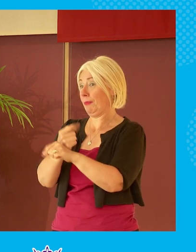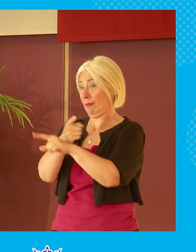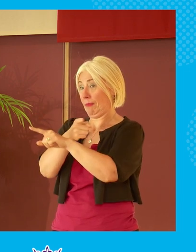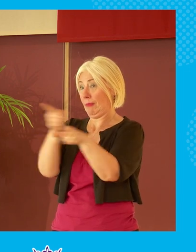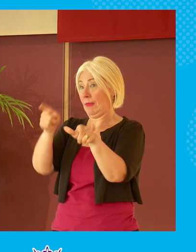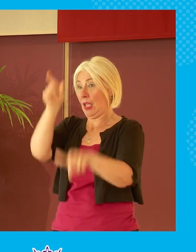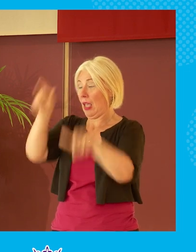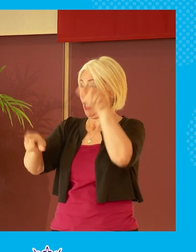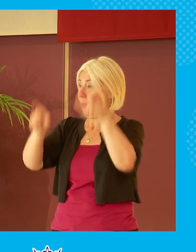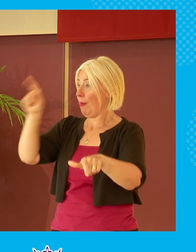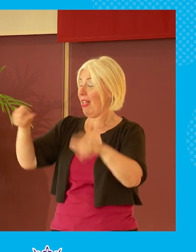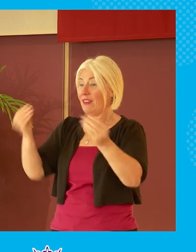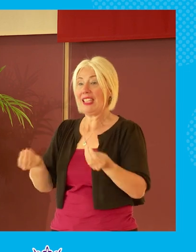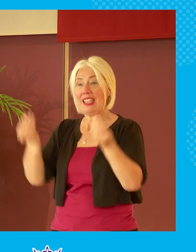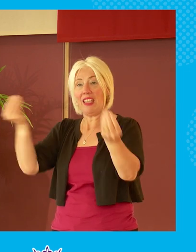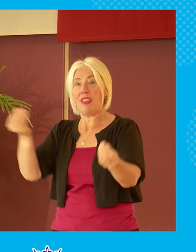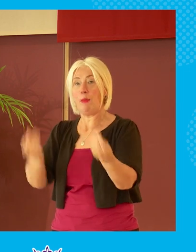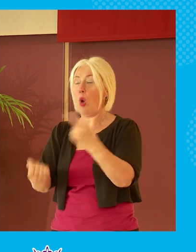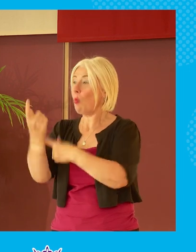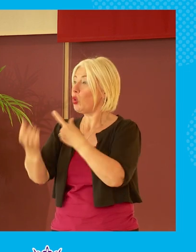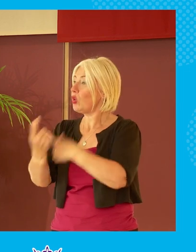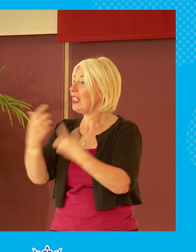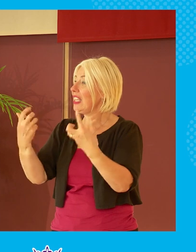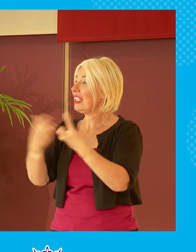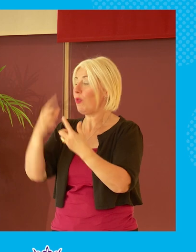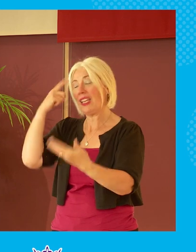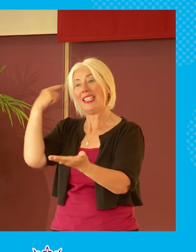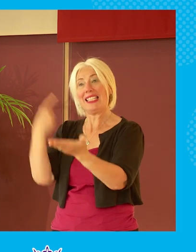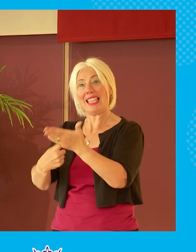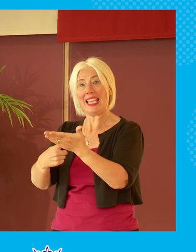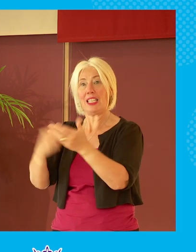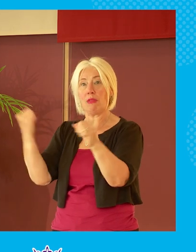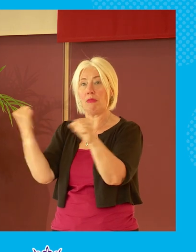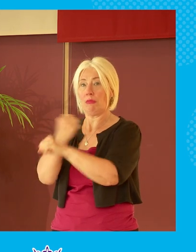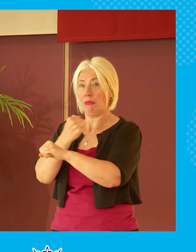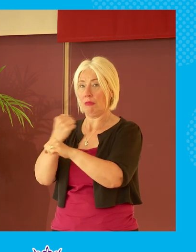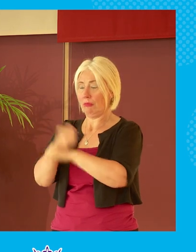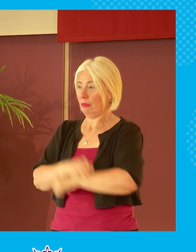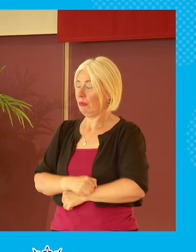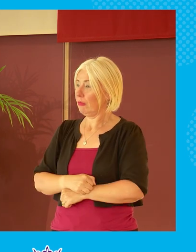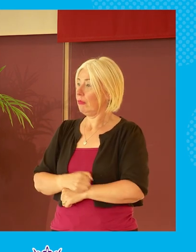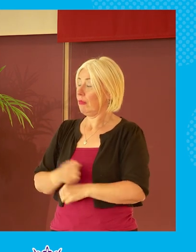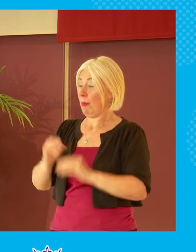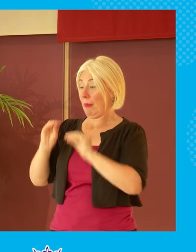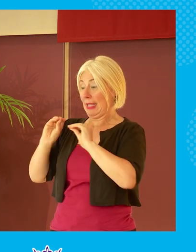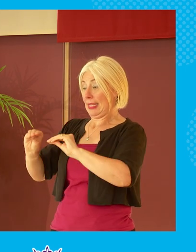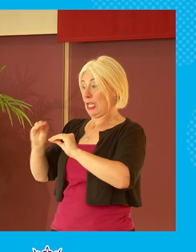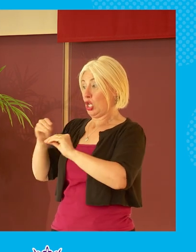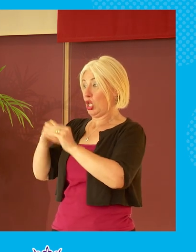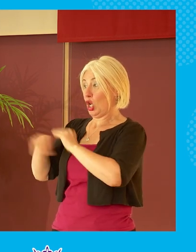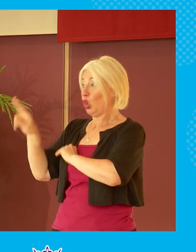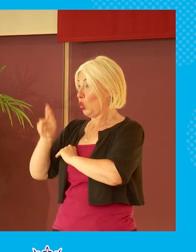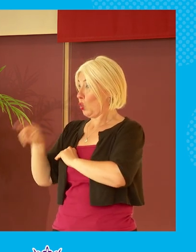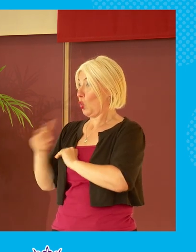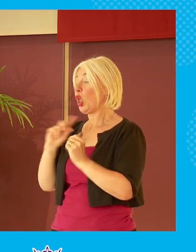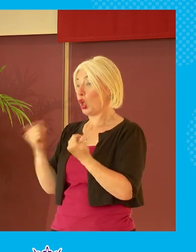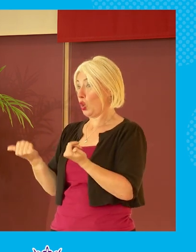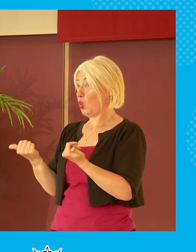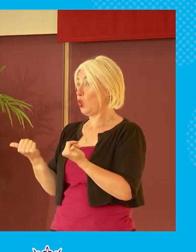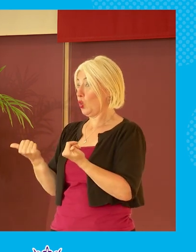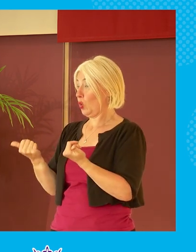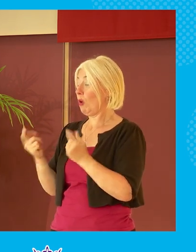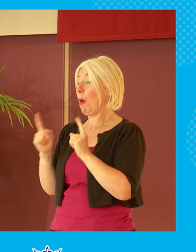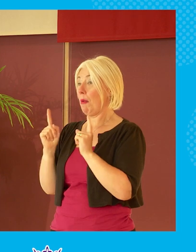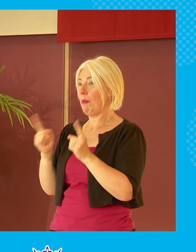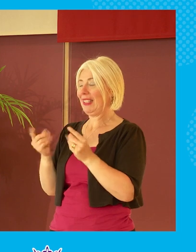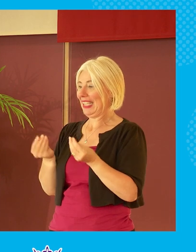chances to participate in the making of decisions and i think you know teaching classes in school is is is a good thing actually giving